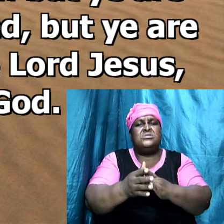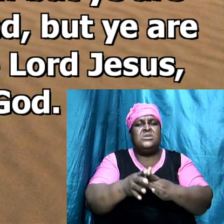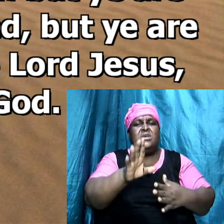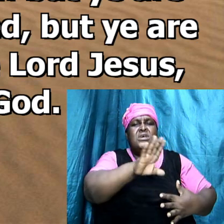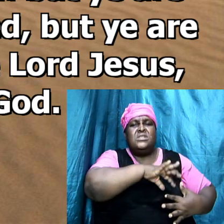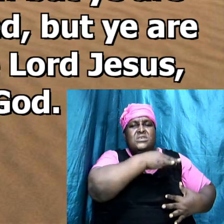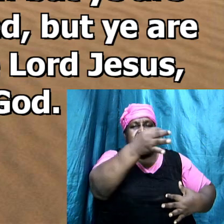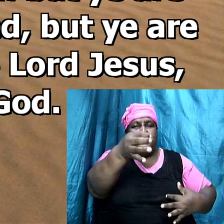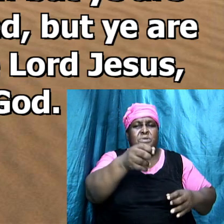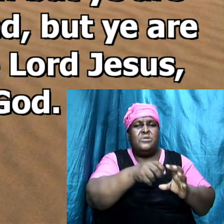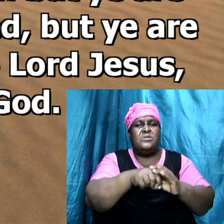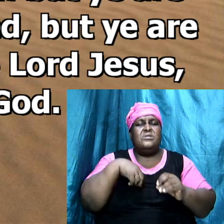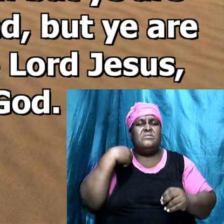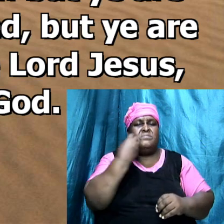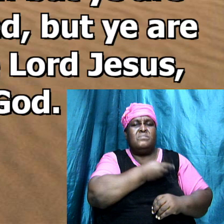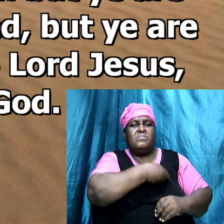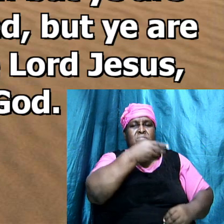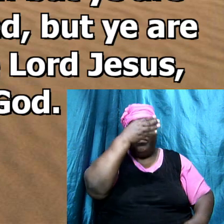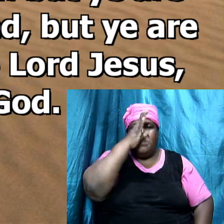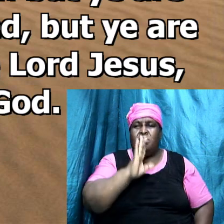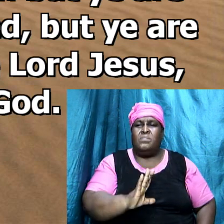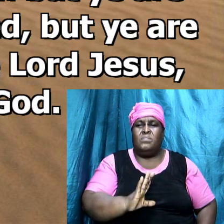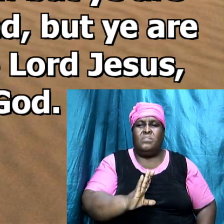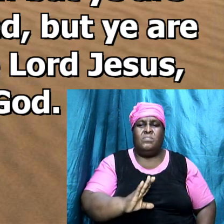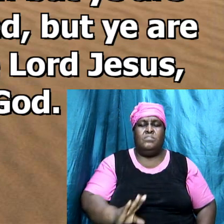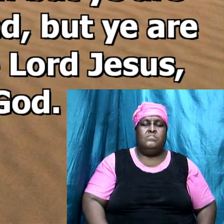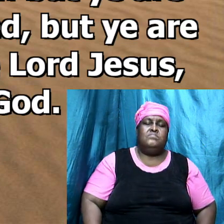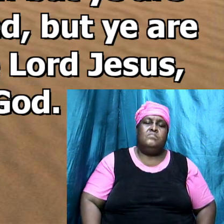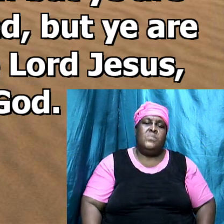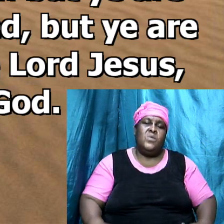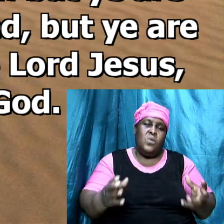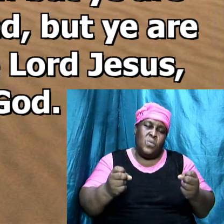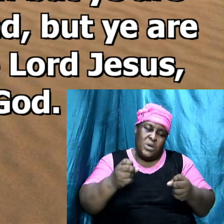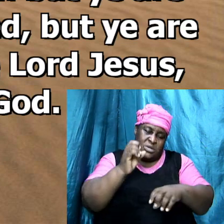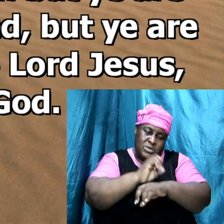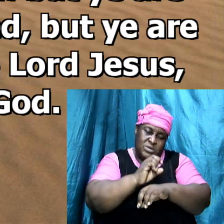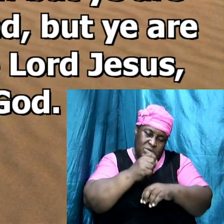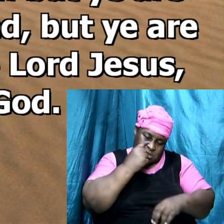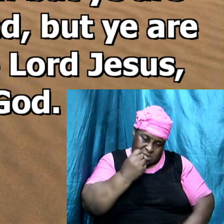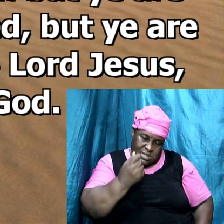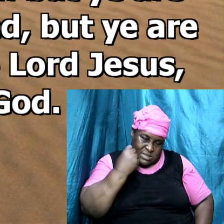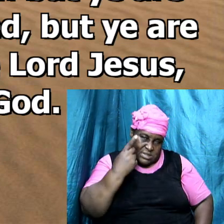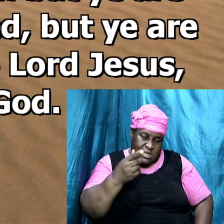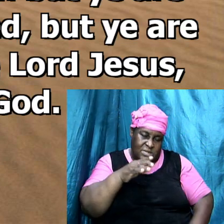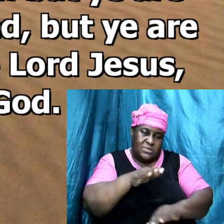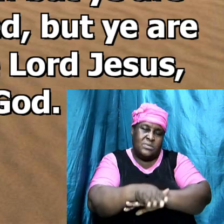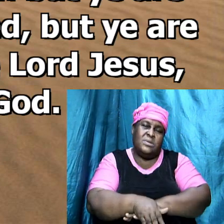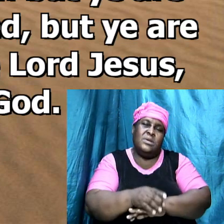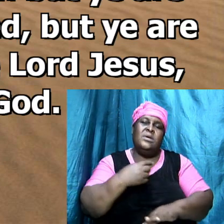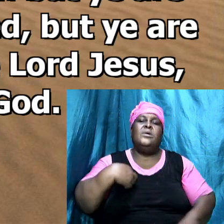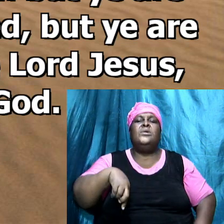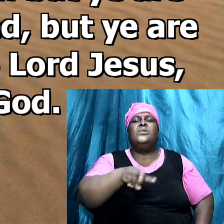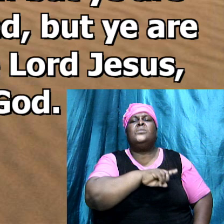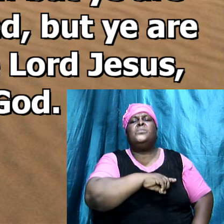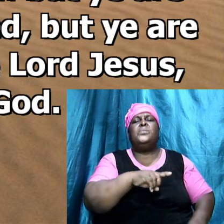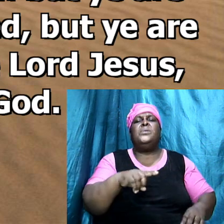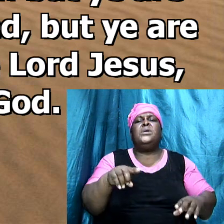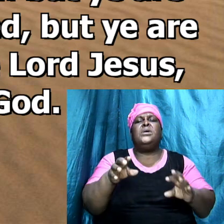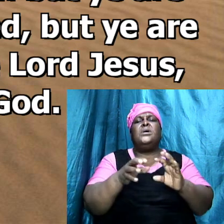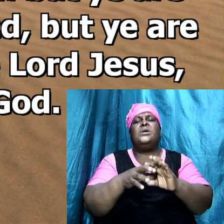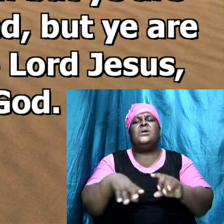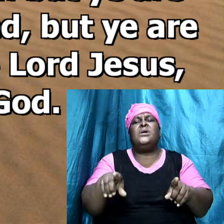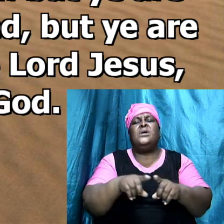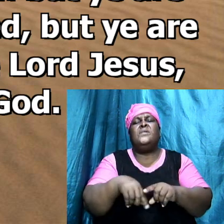of our God. I want the church to understand tonight, amen, that we as the people of